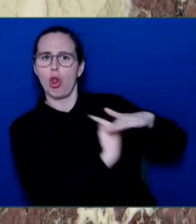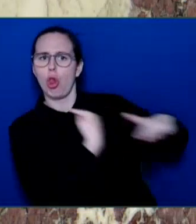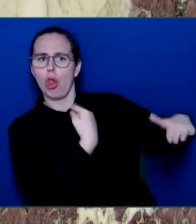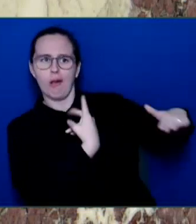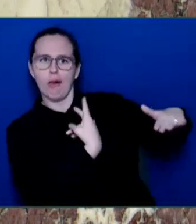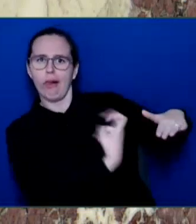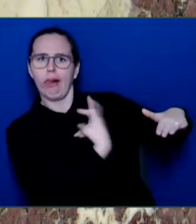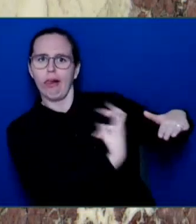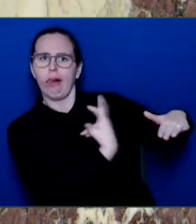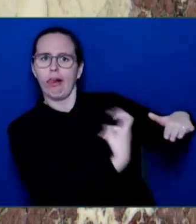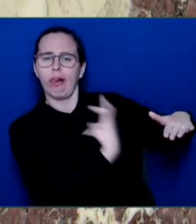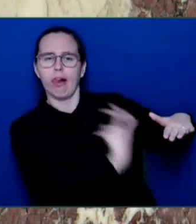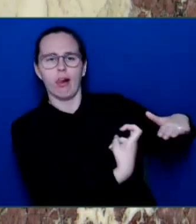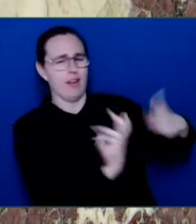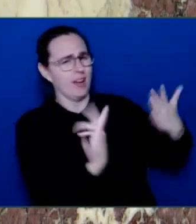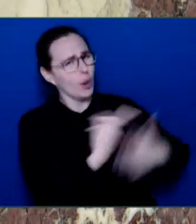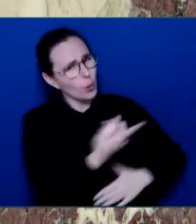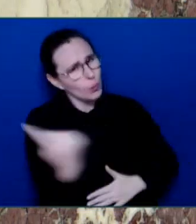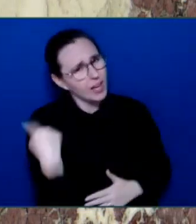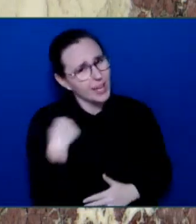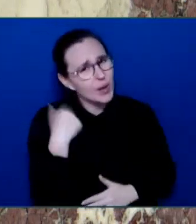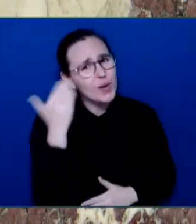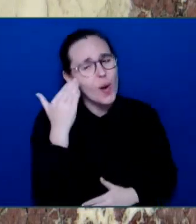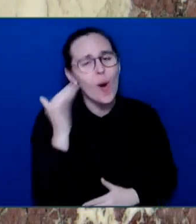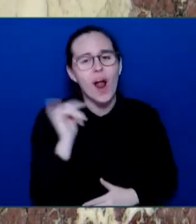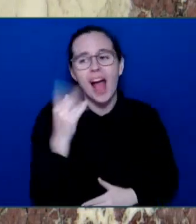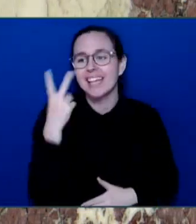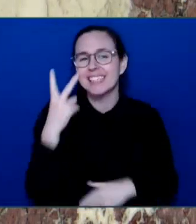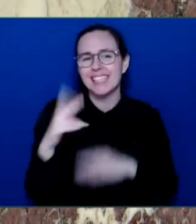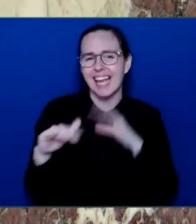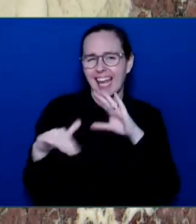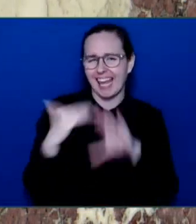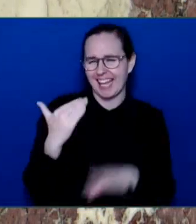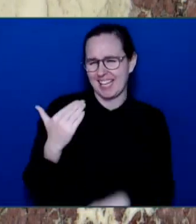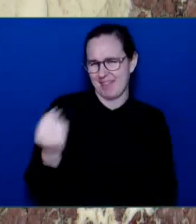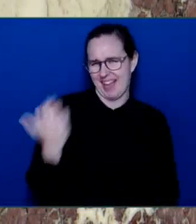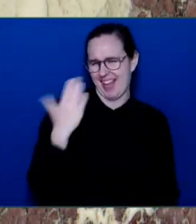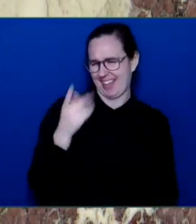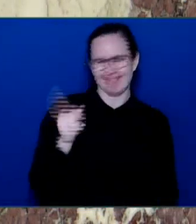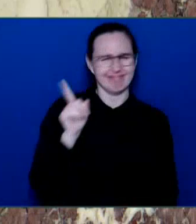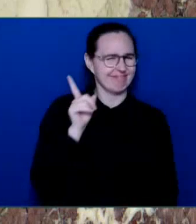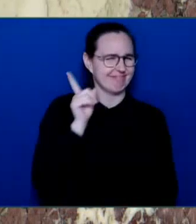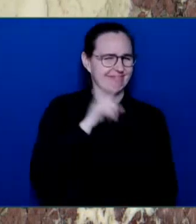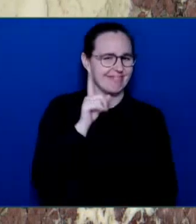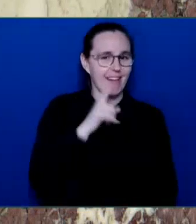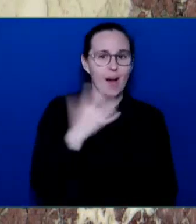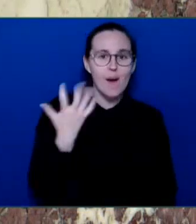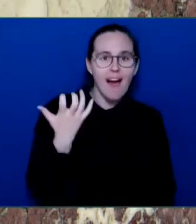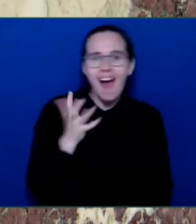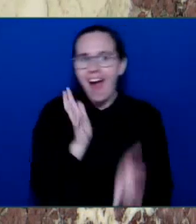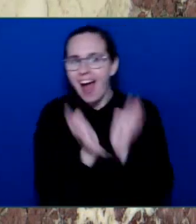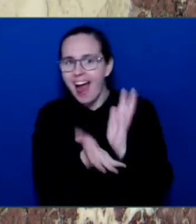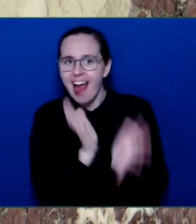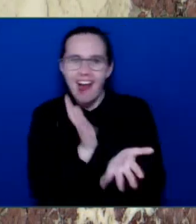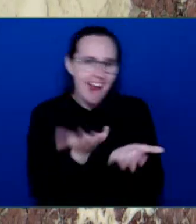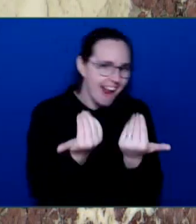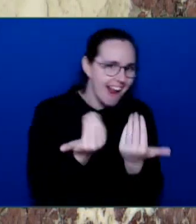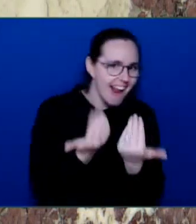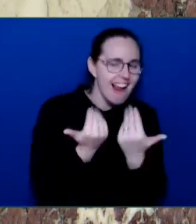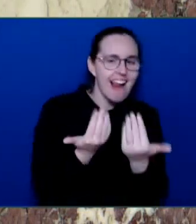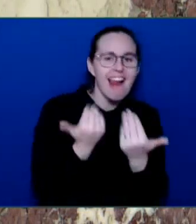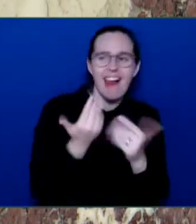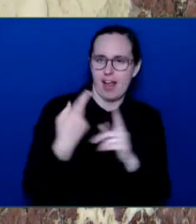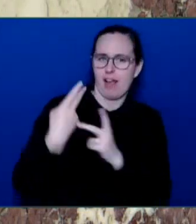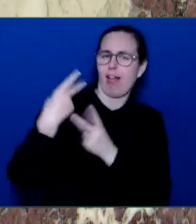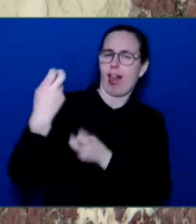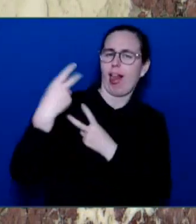or use ransomware attacks to wreak havoc in entire networks. That is why the protection of people's data is